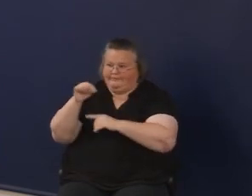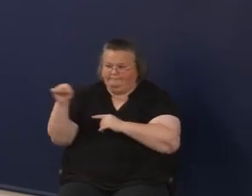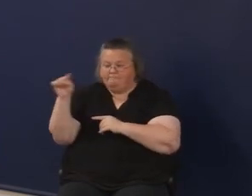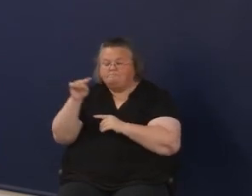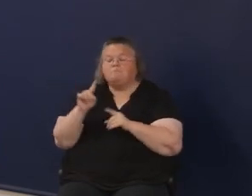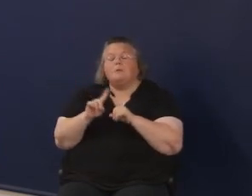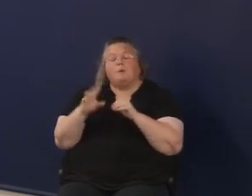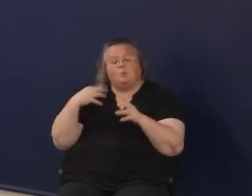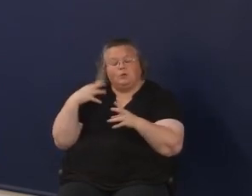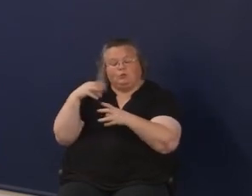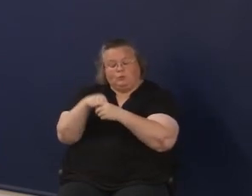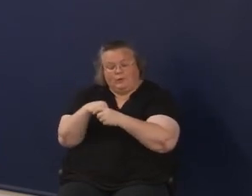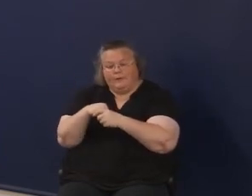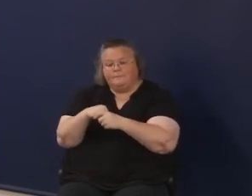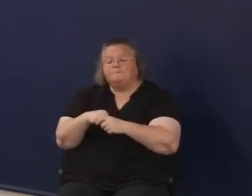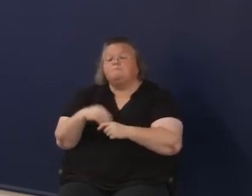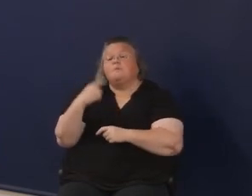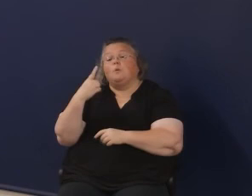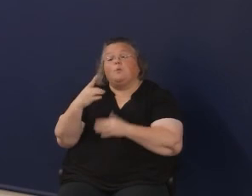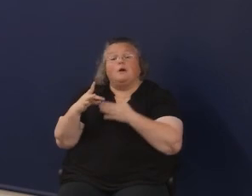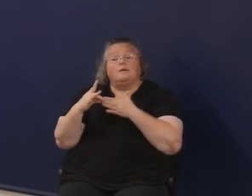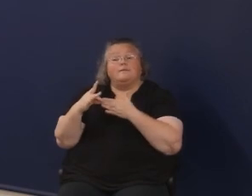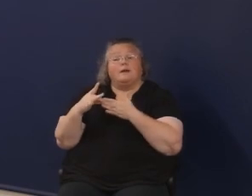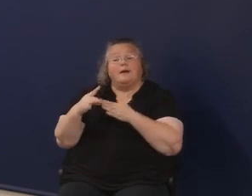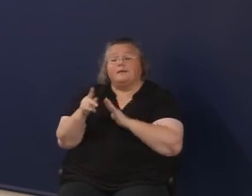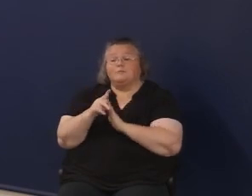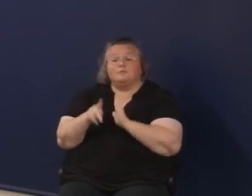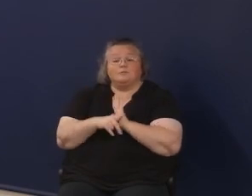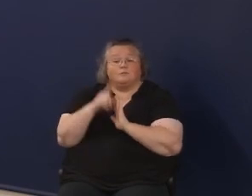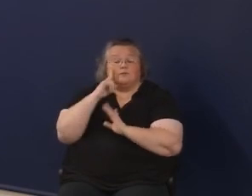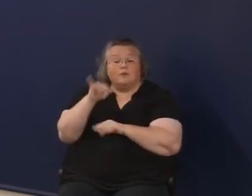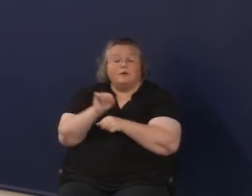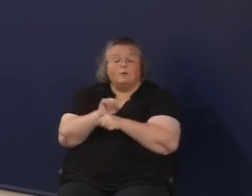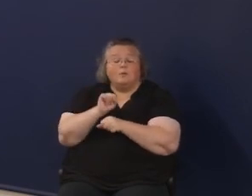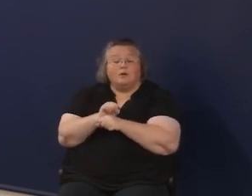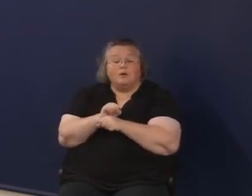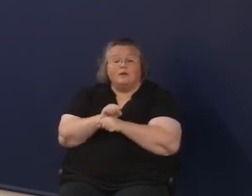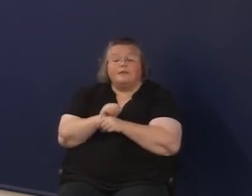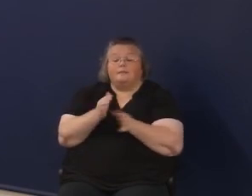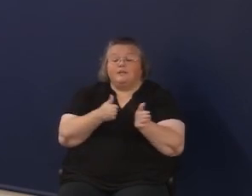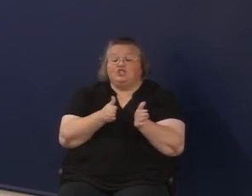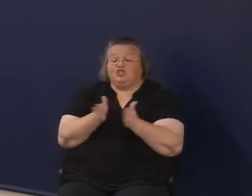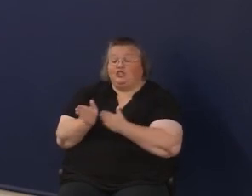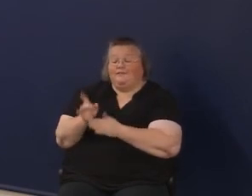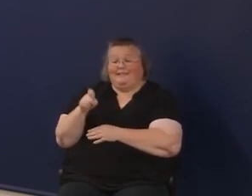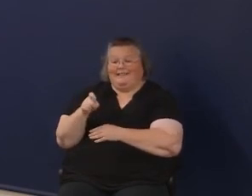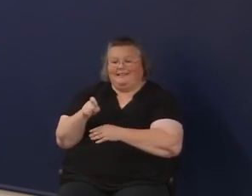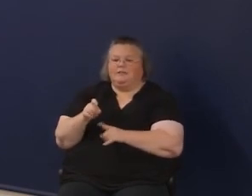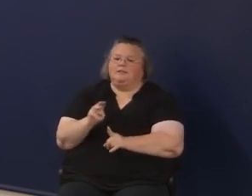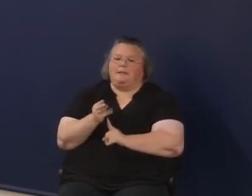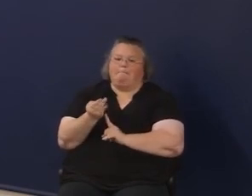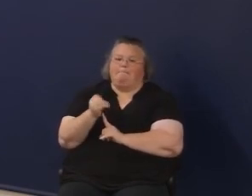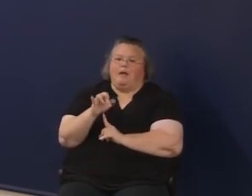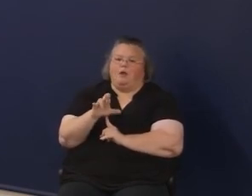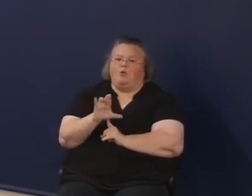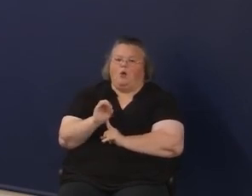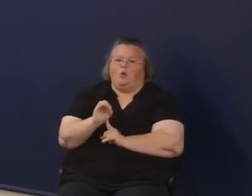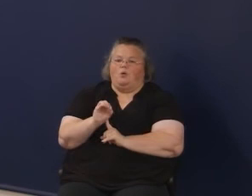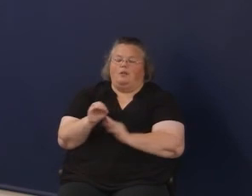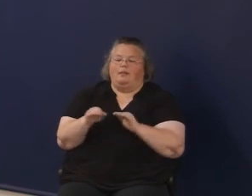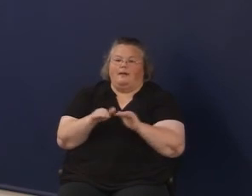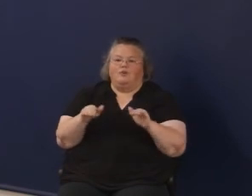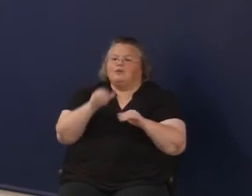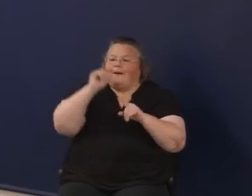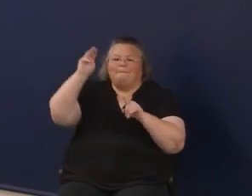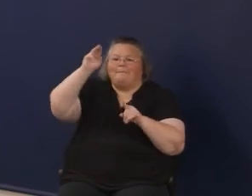One of the guiding principles of that work being that the shift that you need is to get at the micro level and it has to emerge